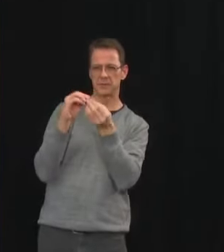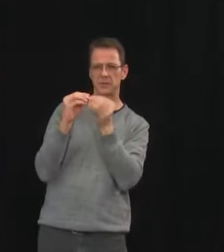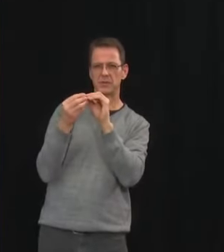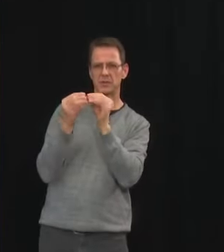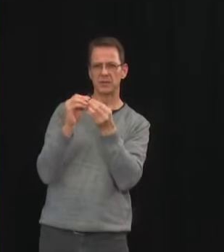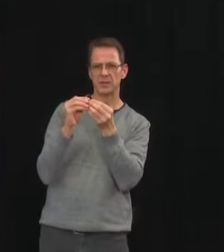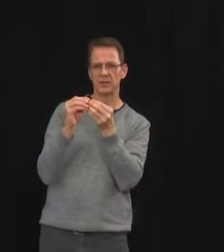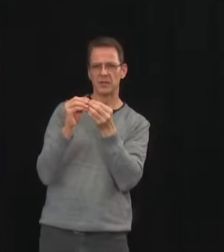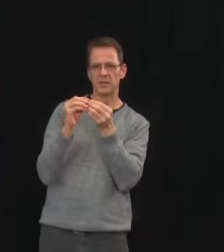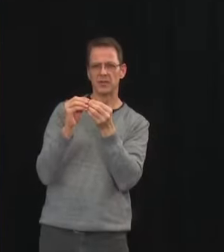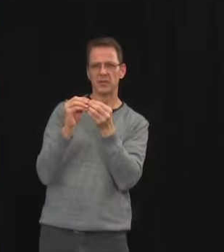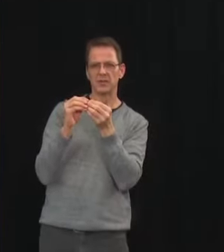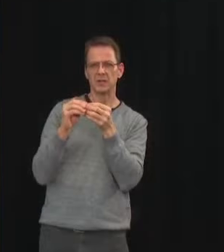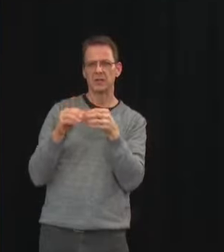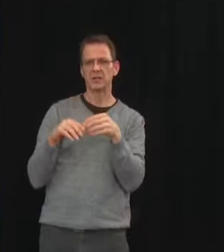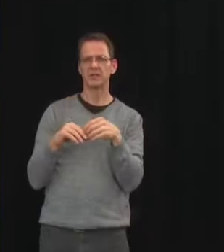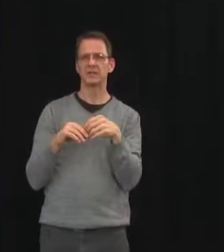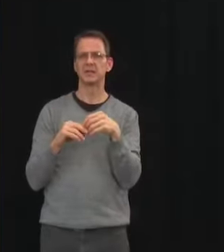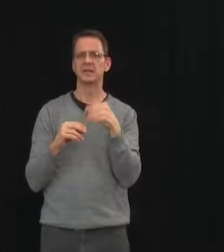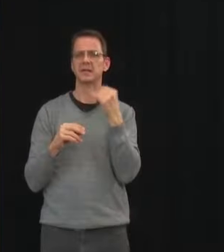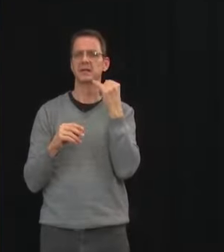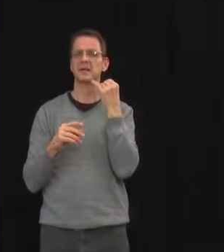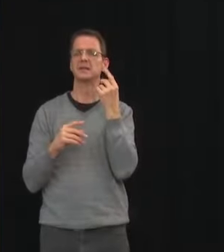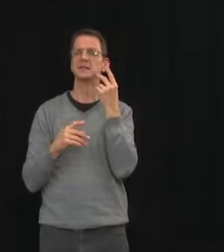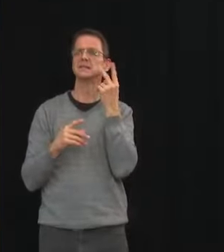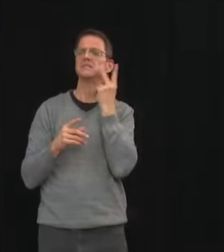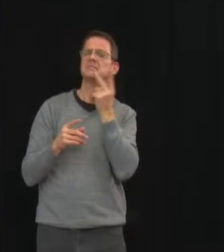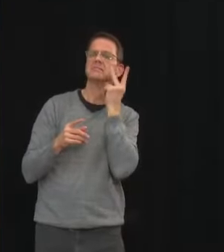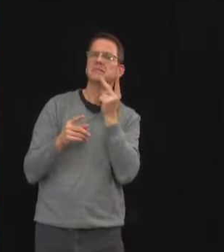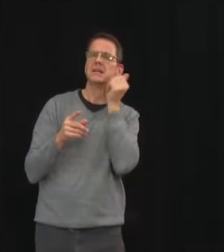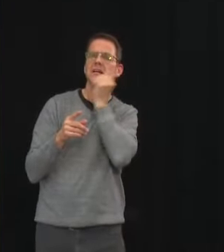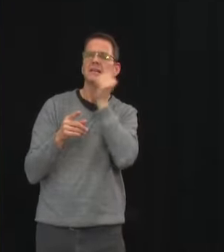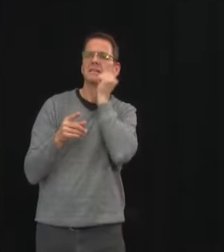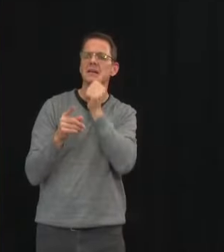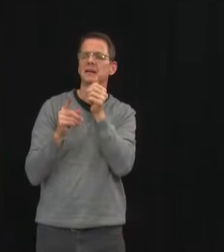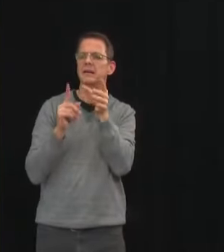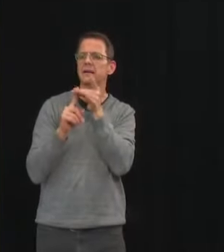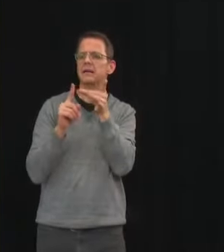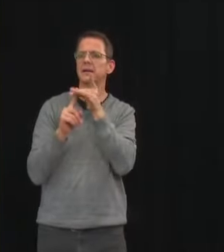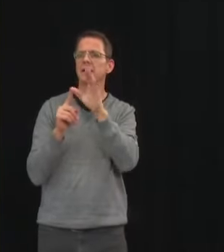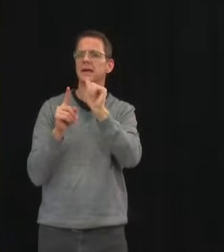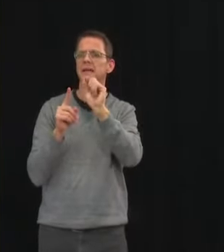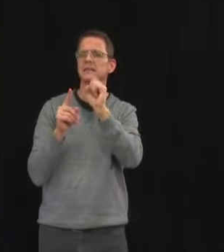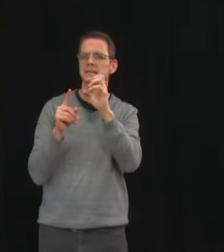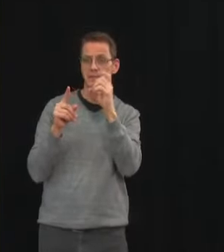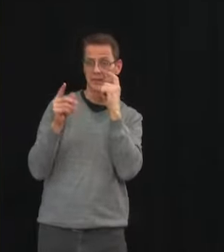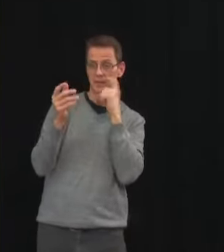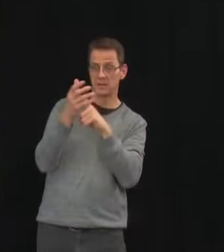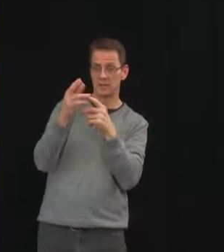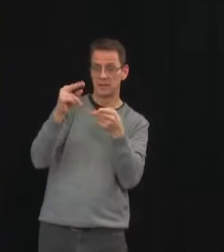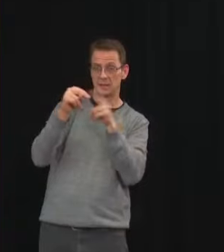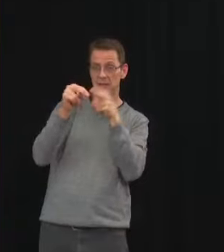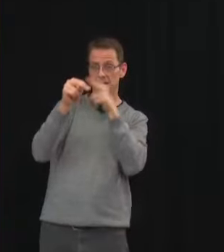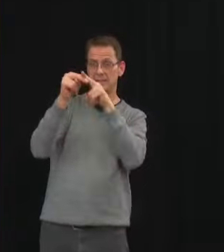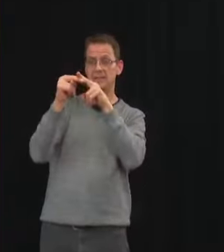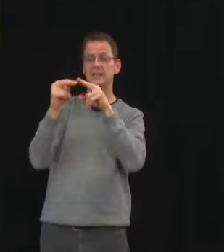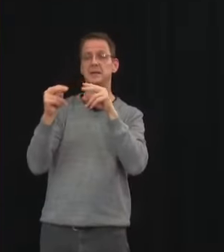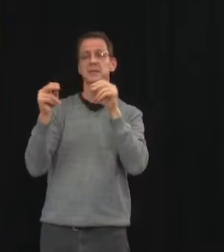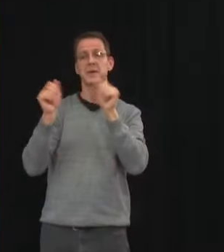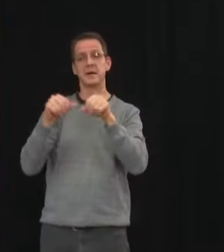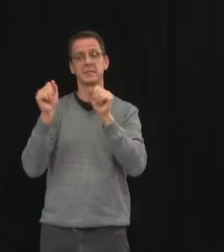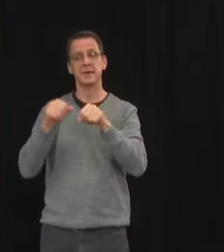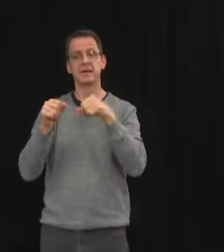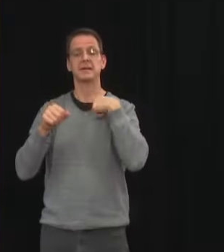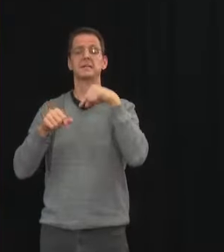trends in daily cases shift. We'll wait at least three weeks before we make a decision regarding moving forward with step three.